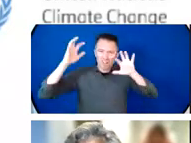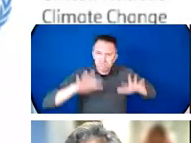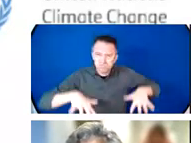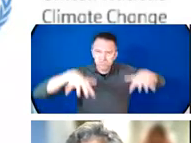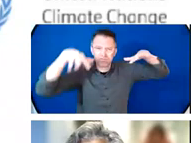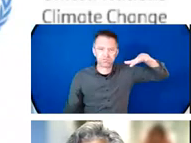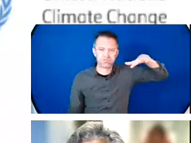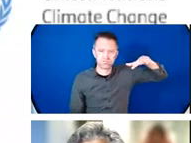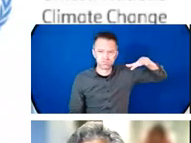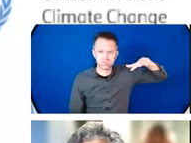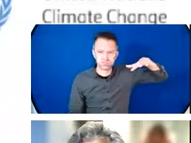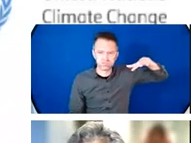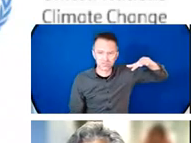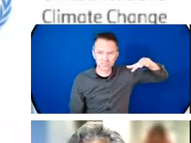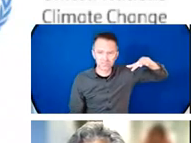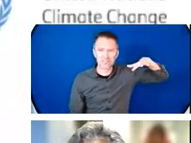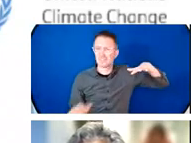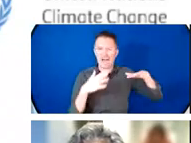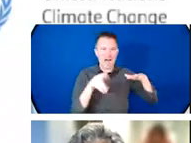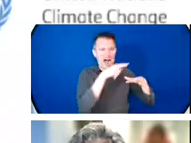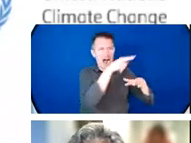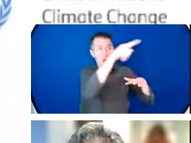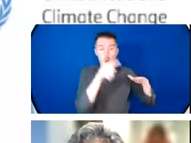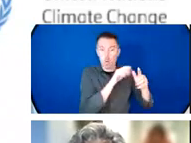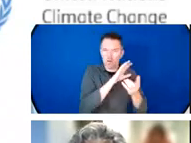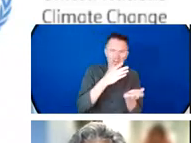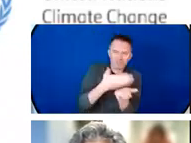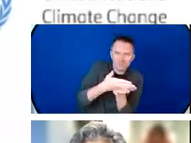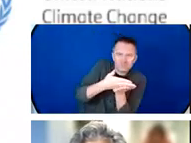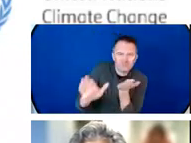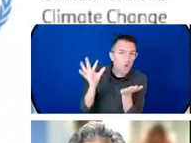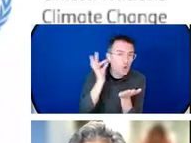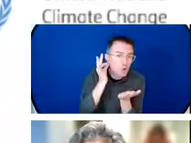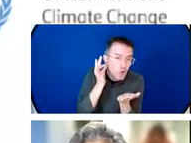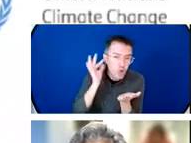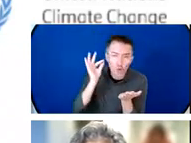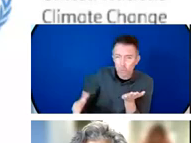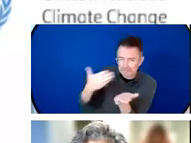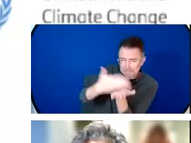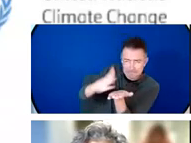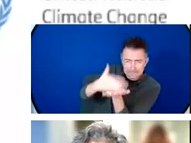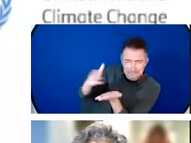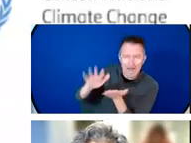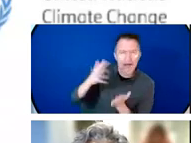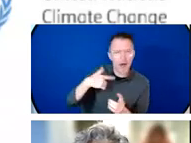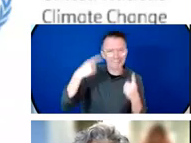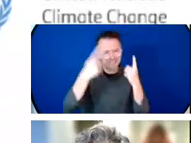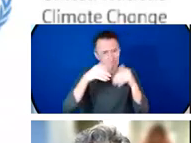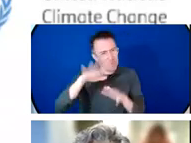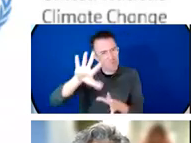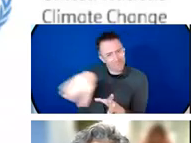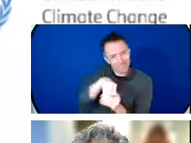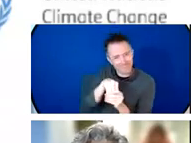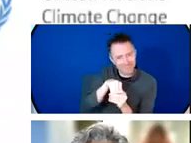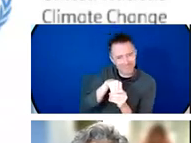must be critical parts of the solution. Your Excellency, we're grateful for your leadership and your presence here today and allow me to